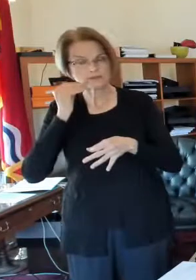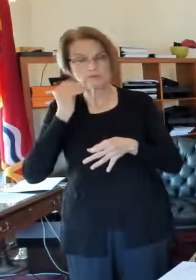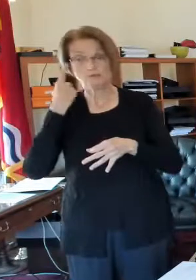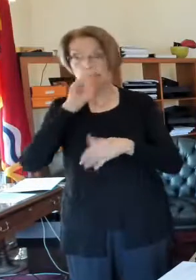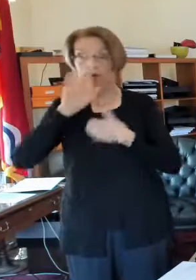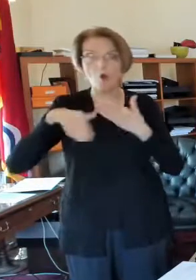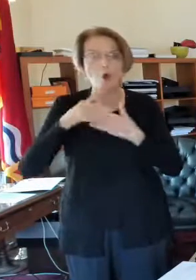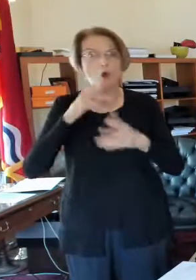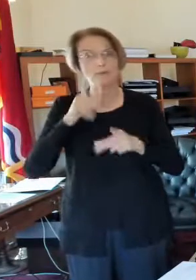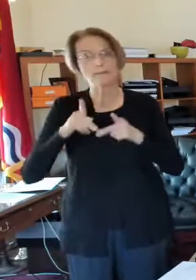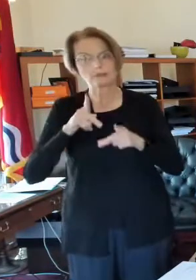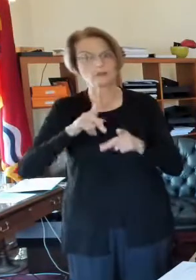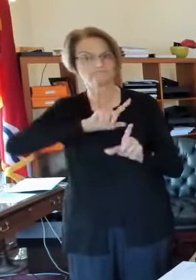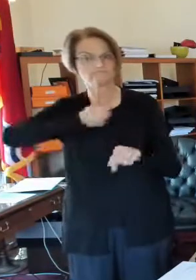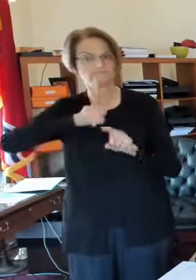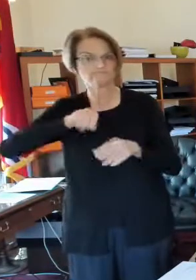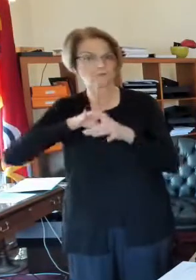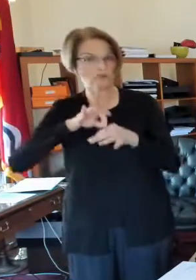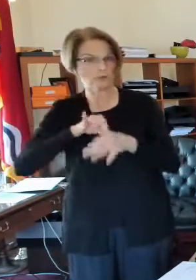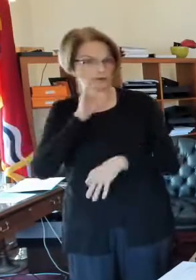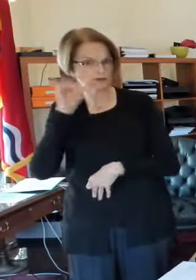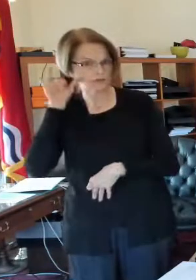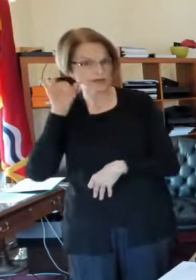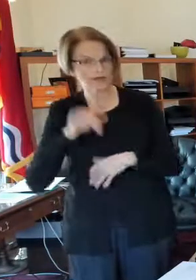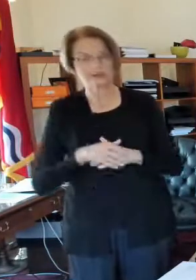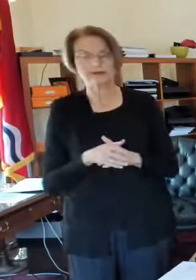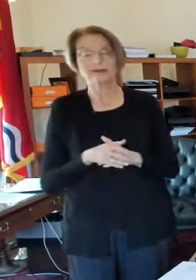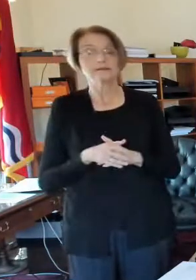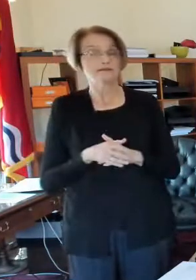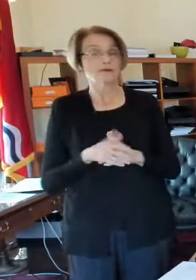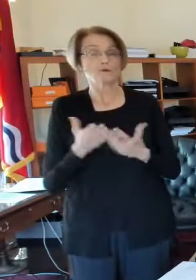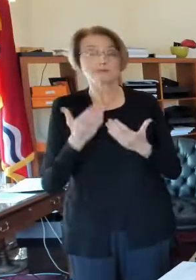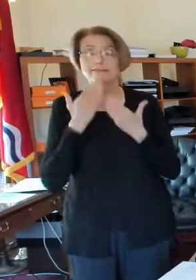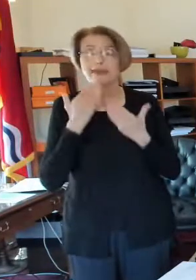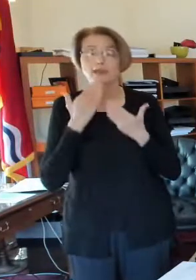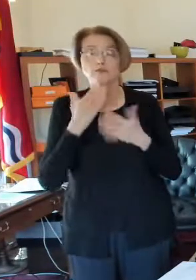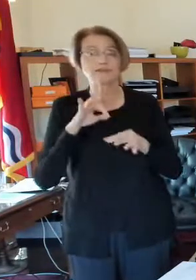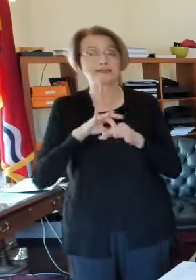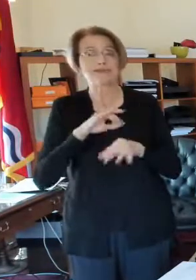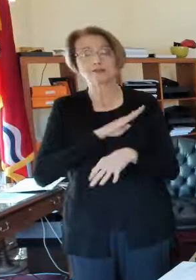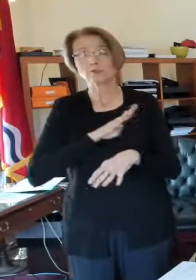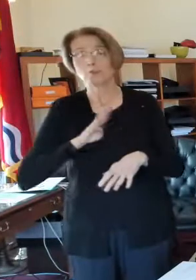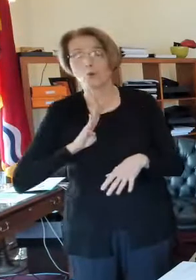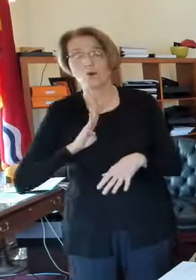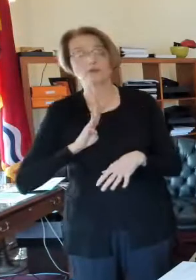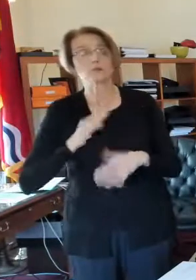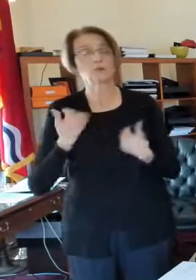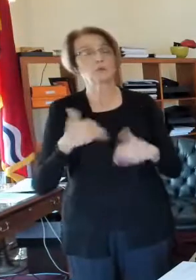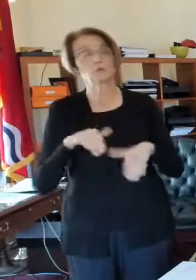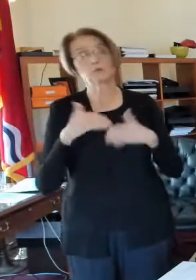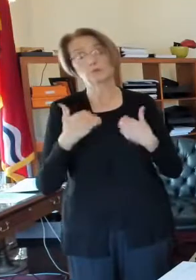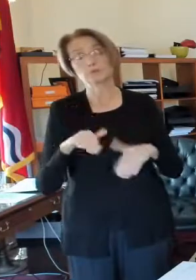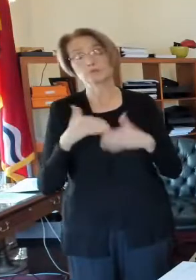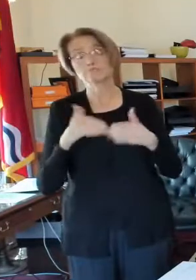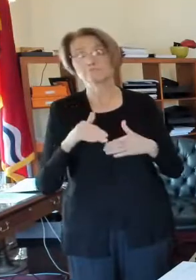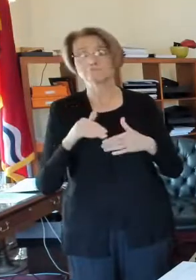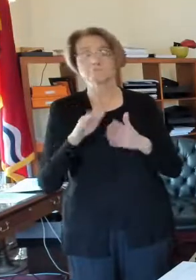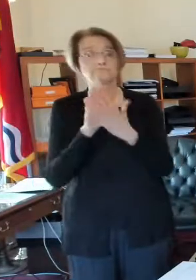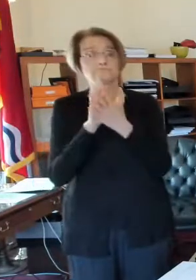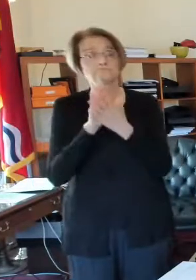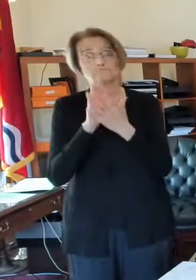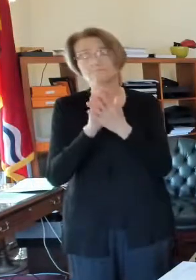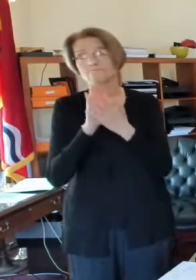voted in person yesterday. So, I just want to say thank you to the election board for really going above and beyond and